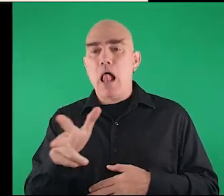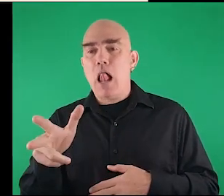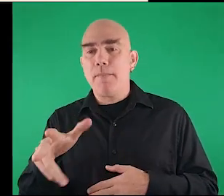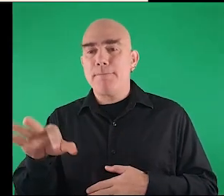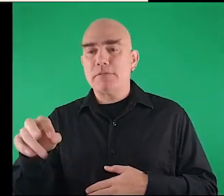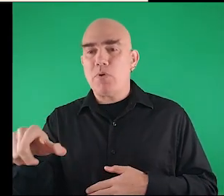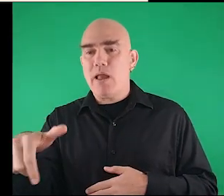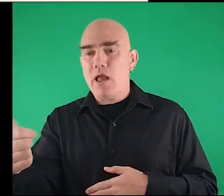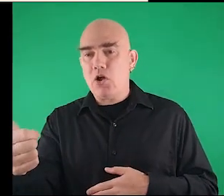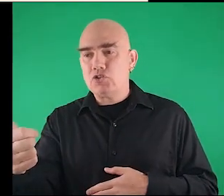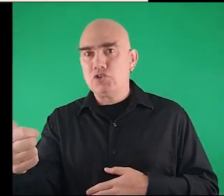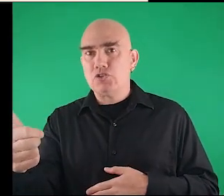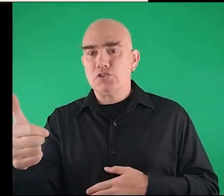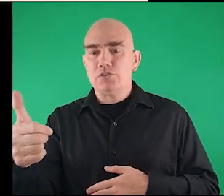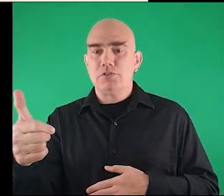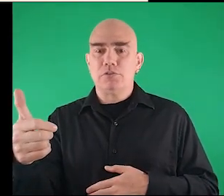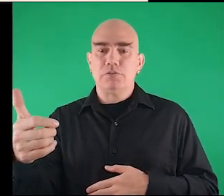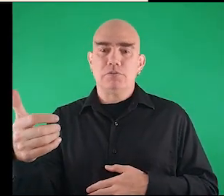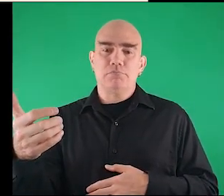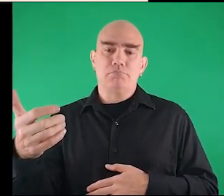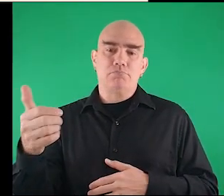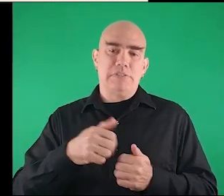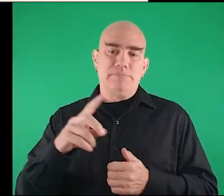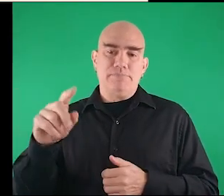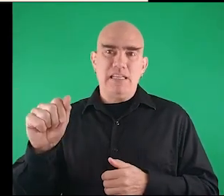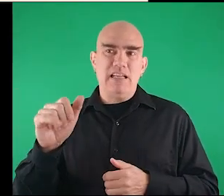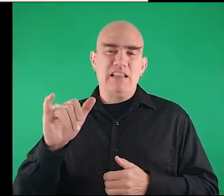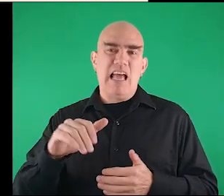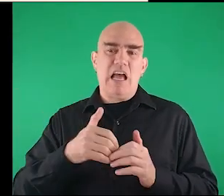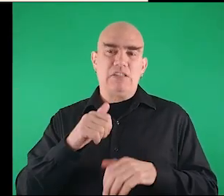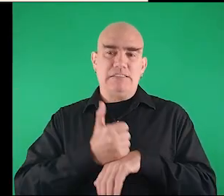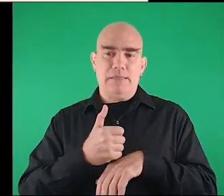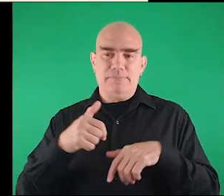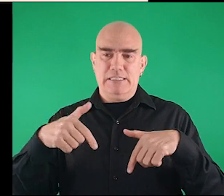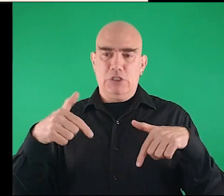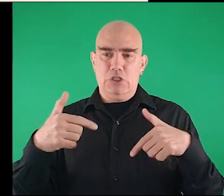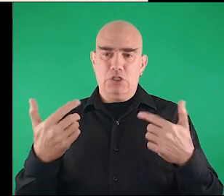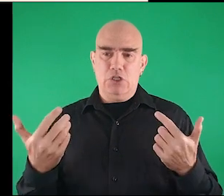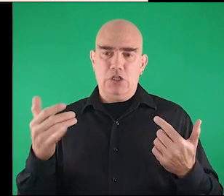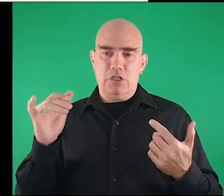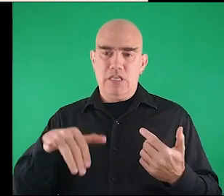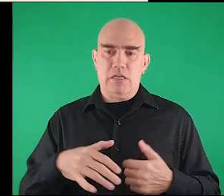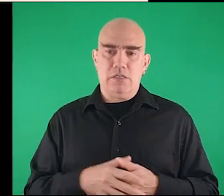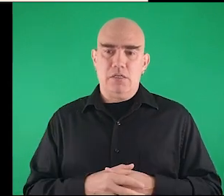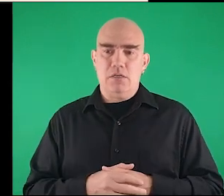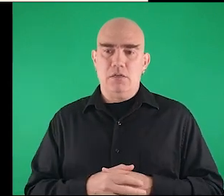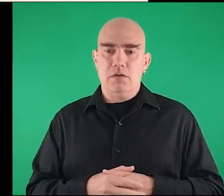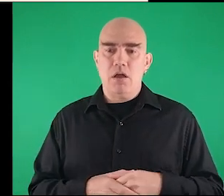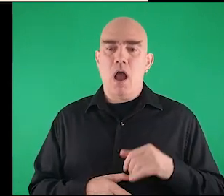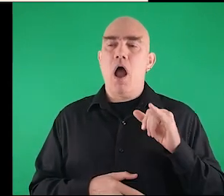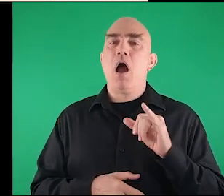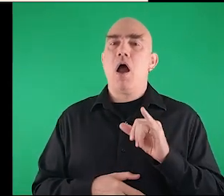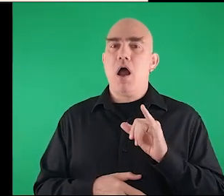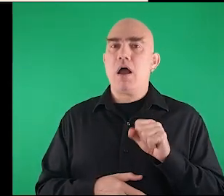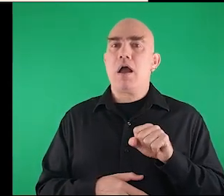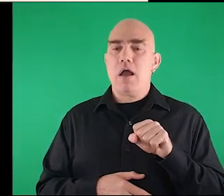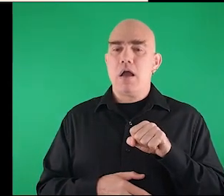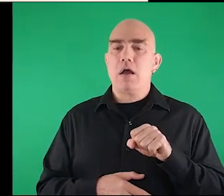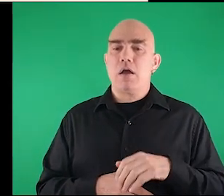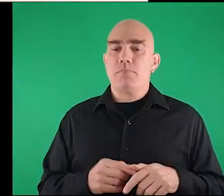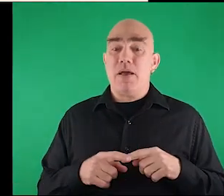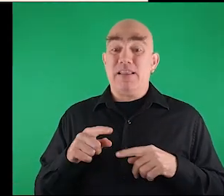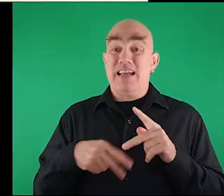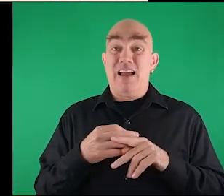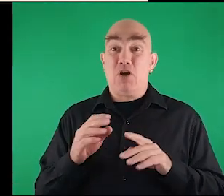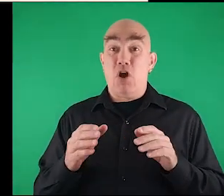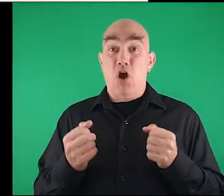make a detour and pick up someone else with a disability and that's where they have it set up here yes but